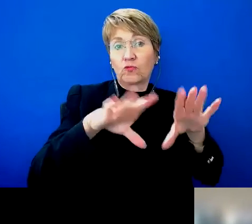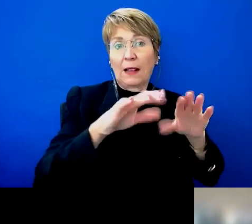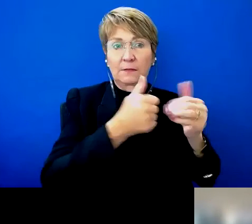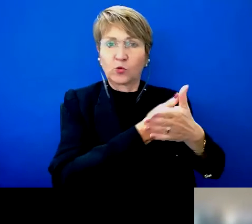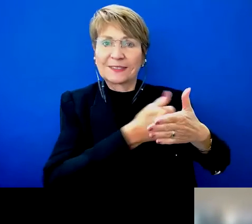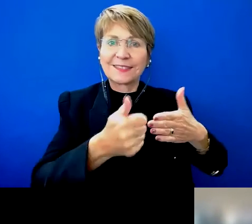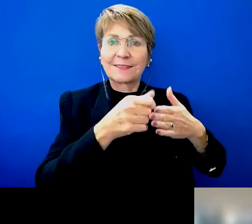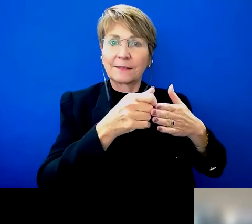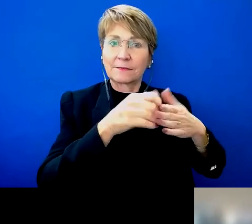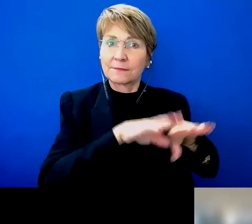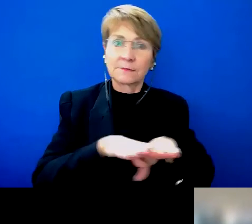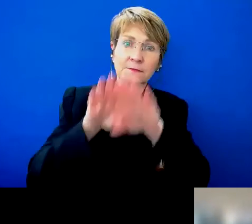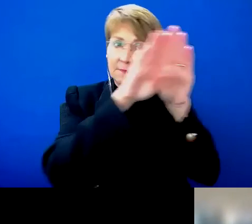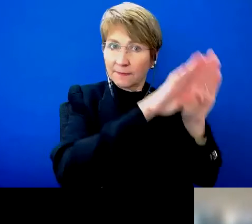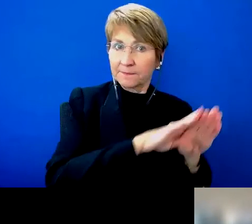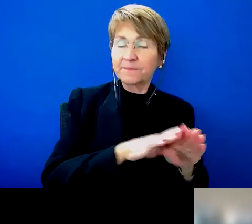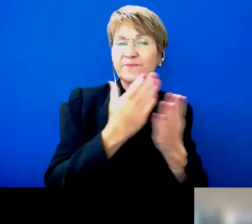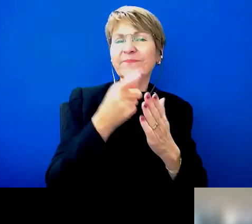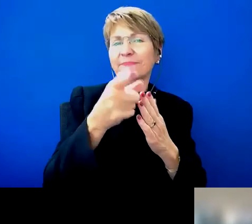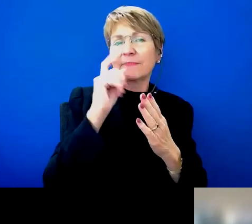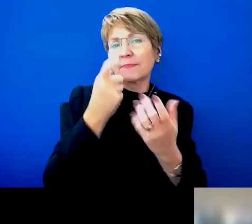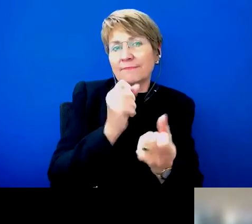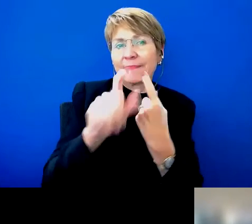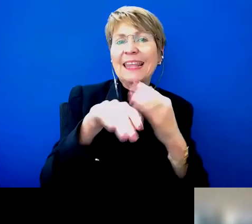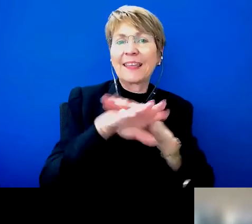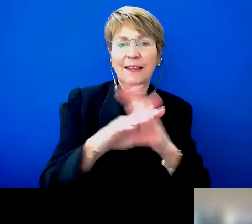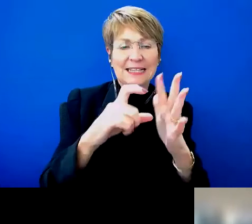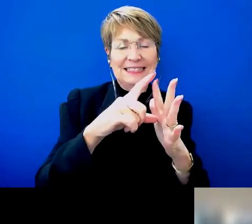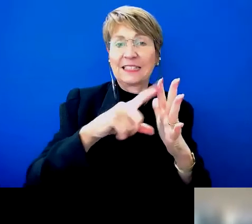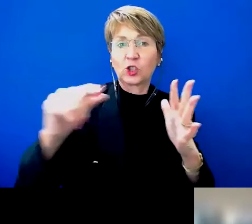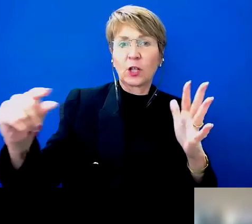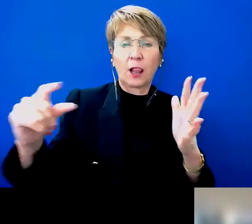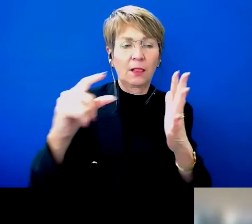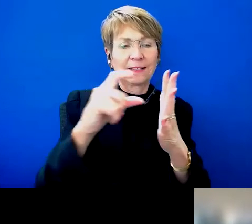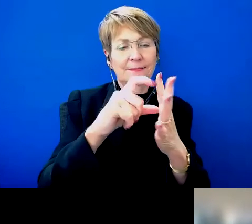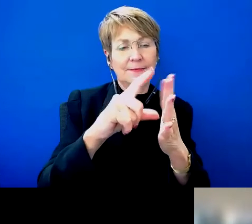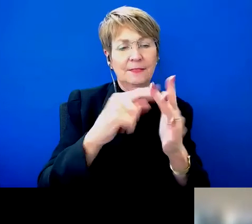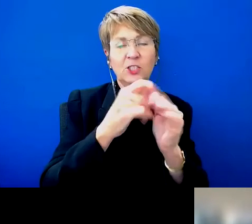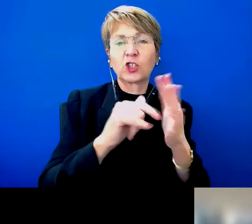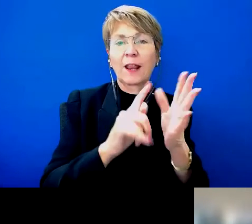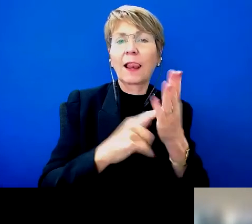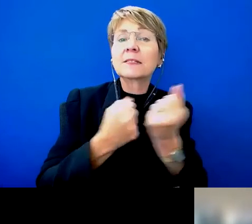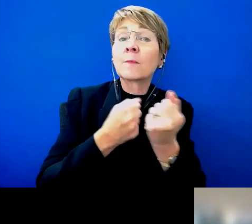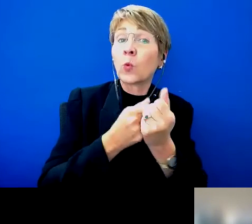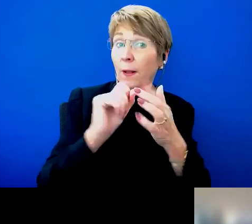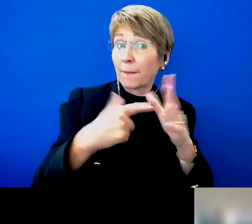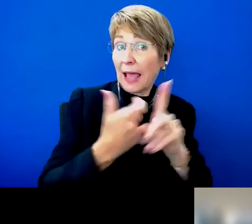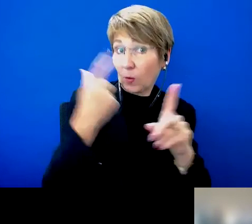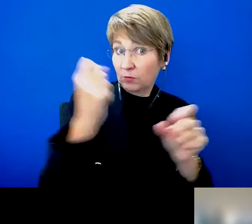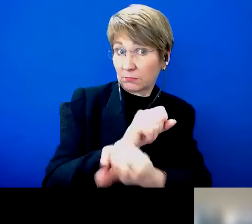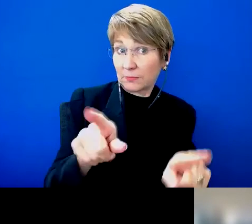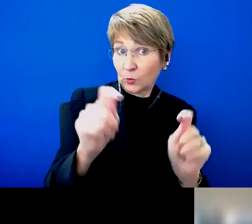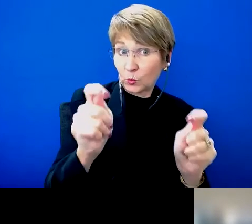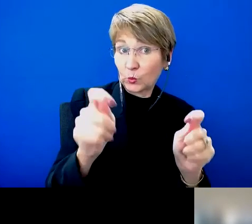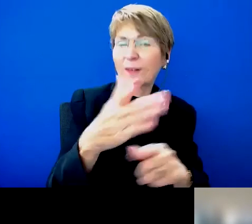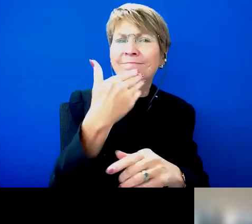So that's all coming to you in the digital supporter pack. It should be either today or tomorrow, but it will be with you shortly. Thanks, John.